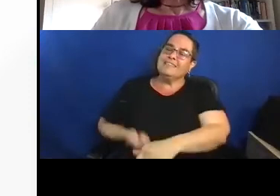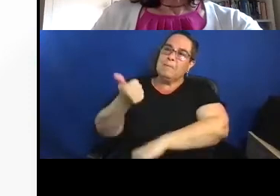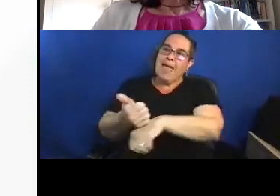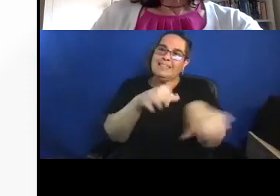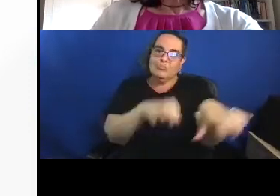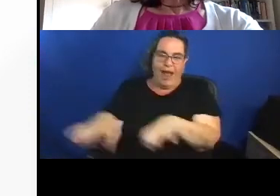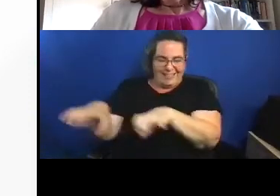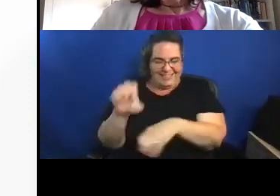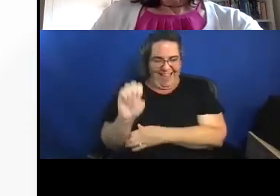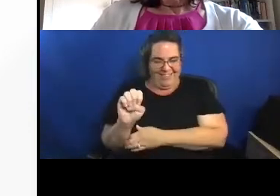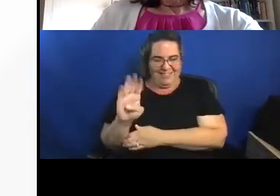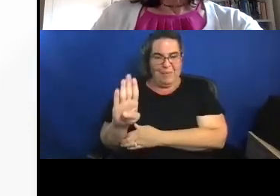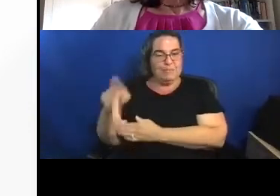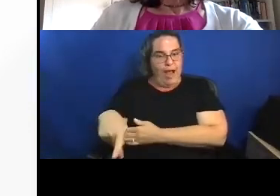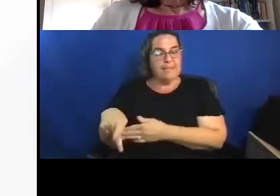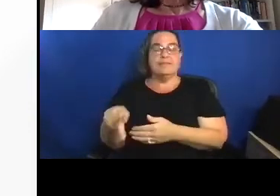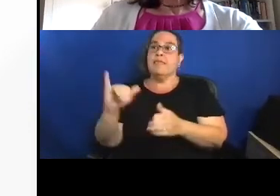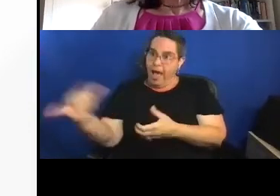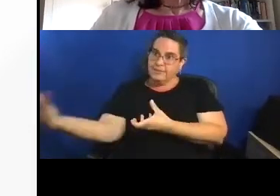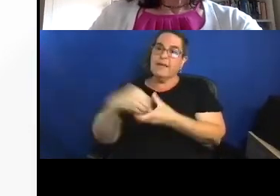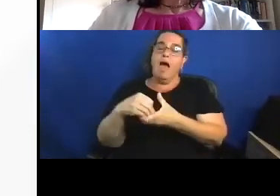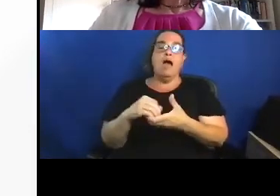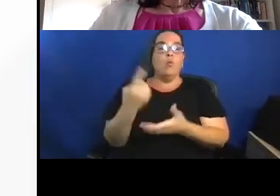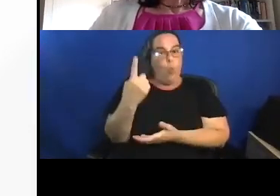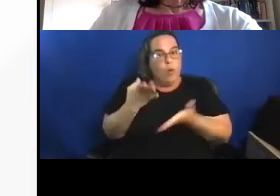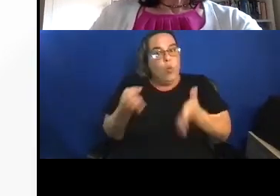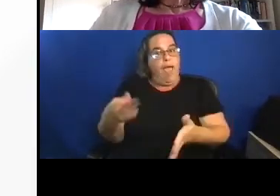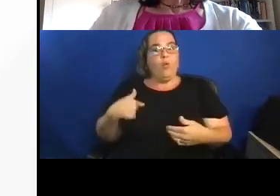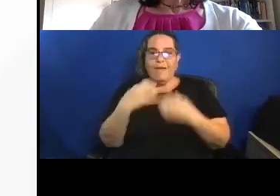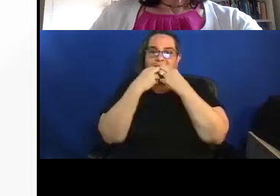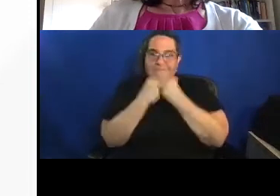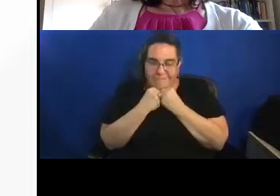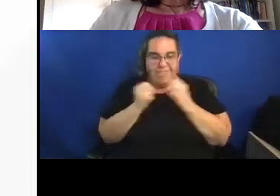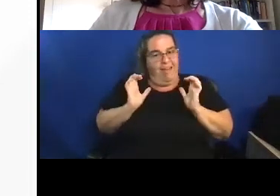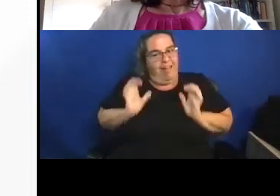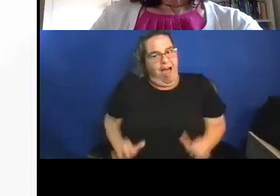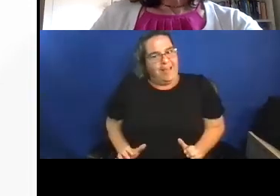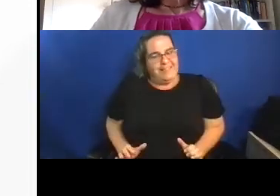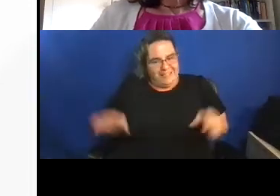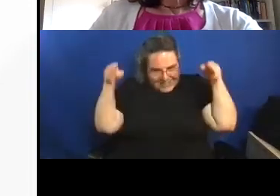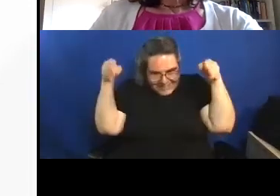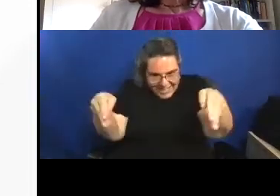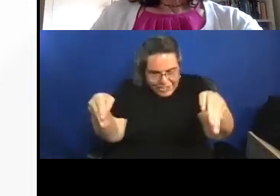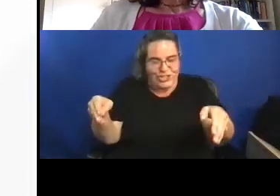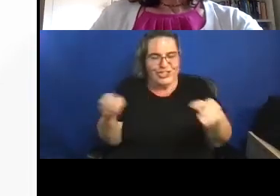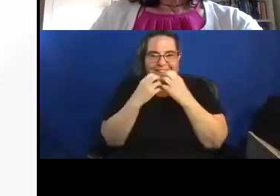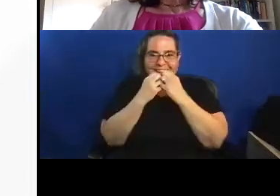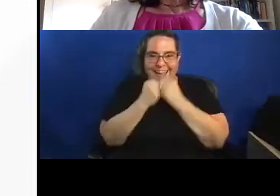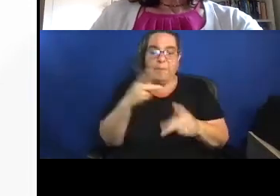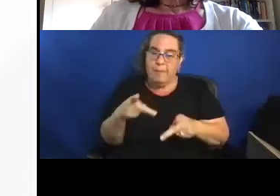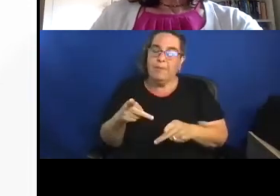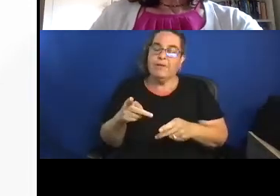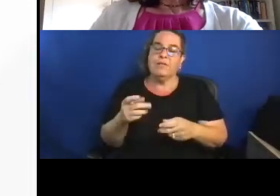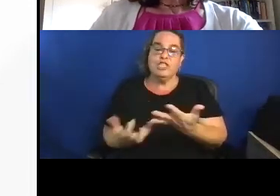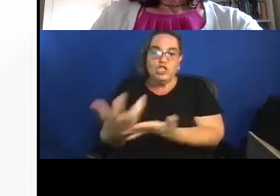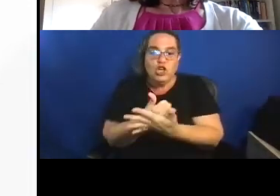value clients at the center of their care. People deserve first rate care. And I think a